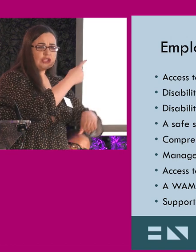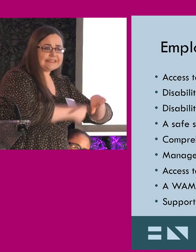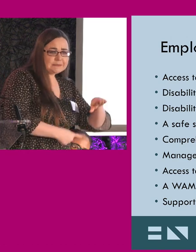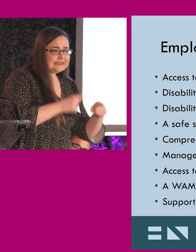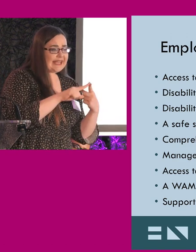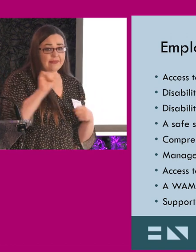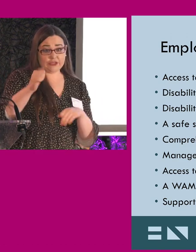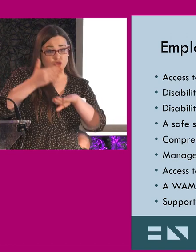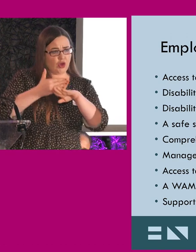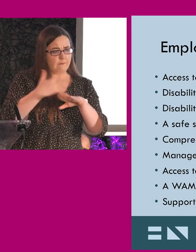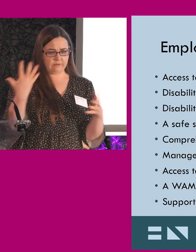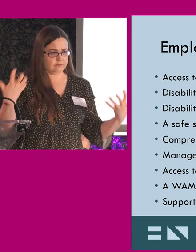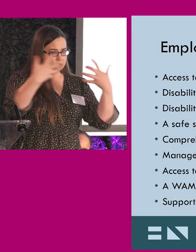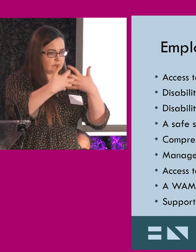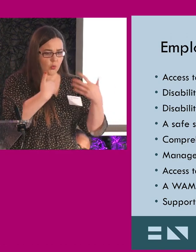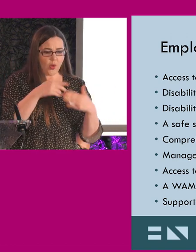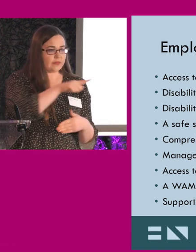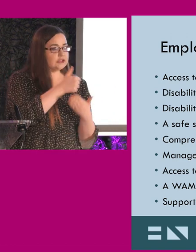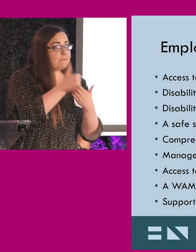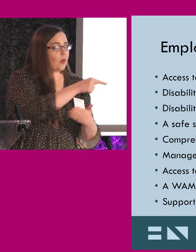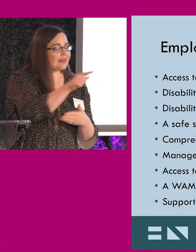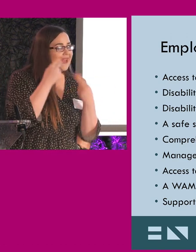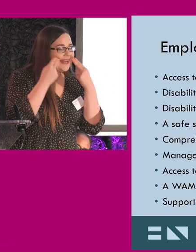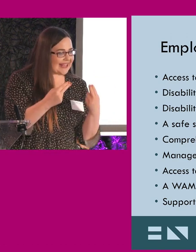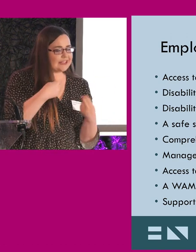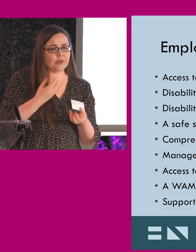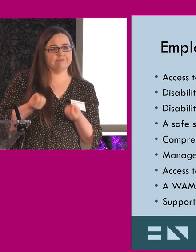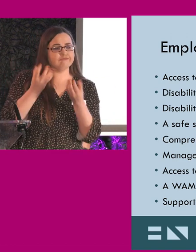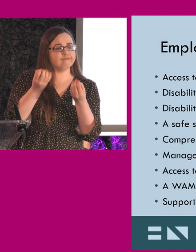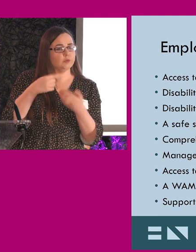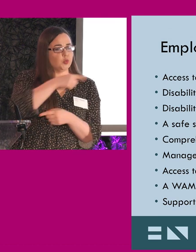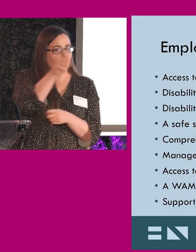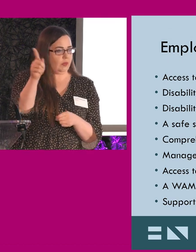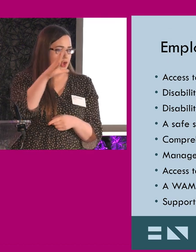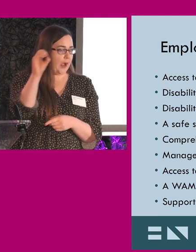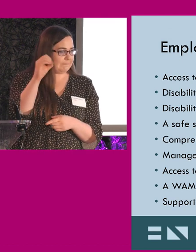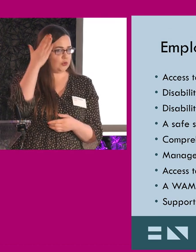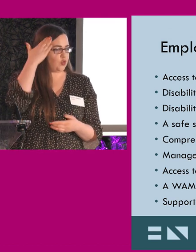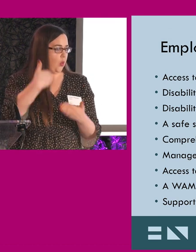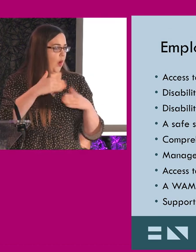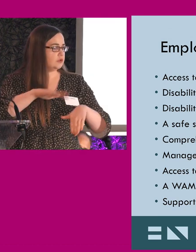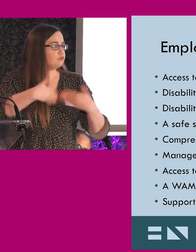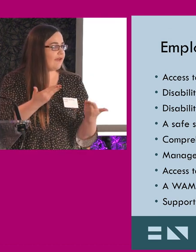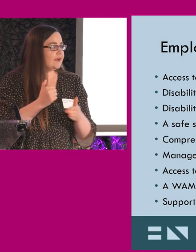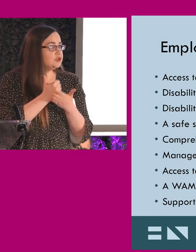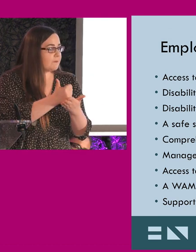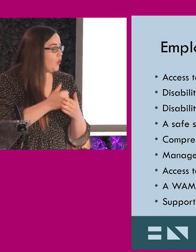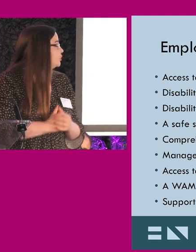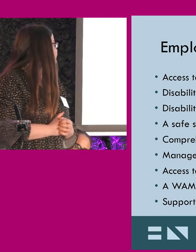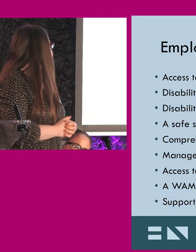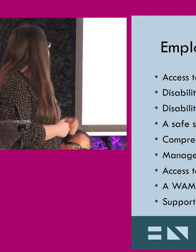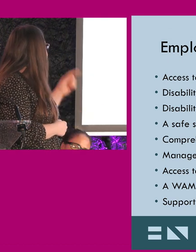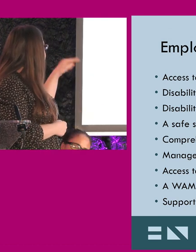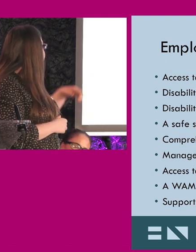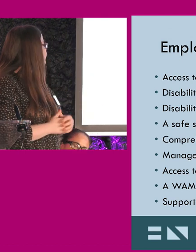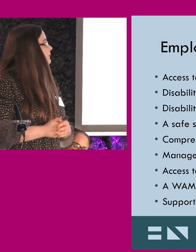assessment on their disability, on this person with their disabilities. And for the employer to make sure that their disability strategies and the company is aware of the